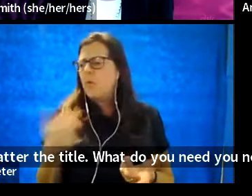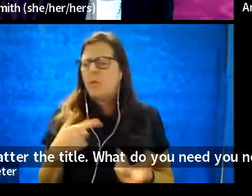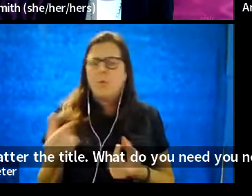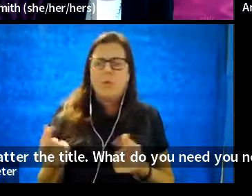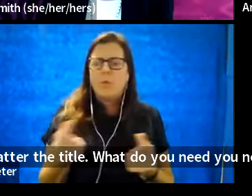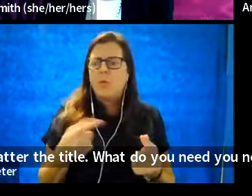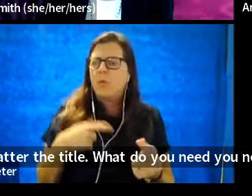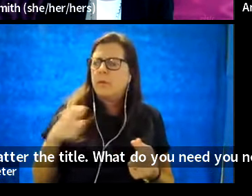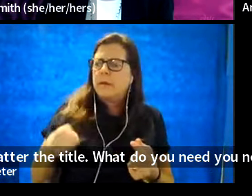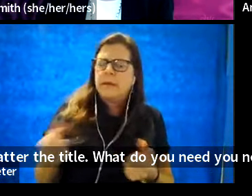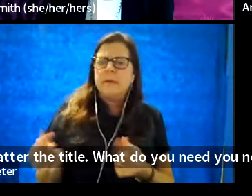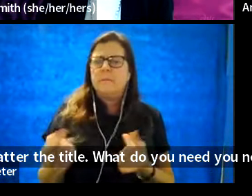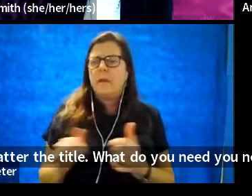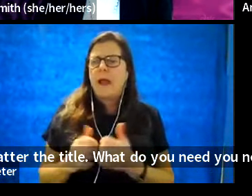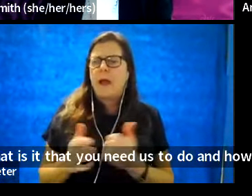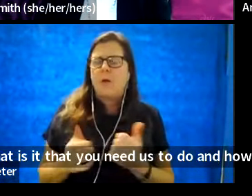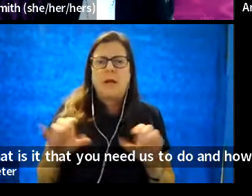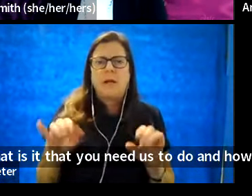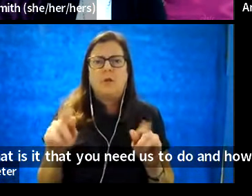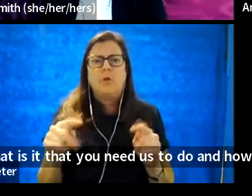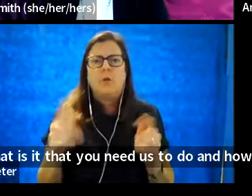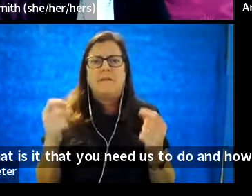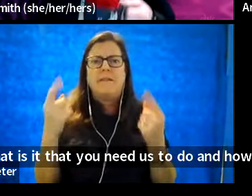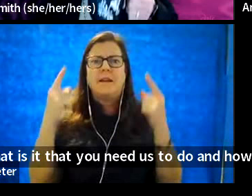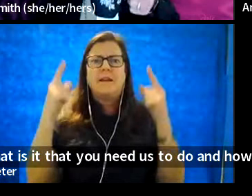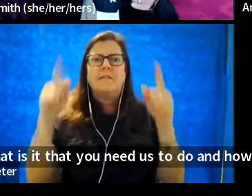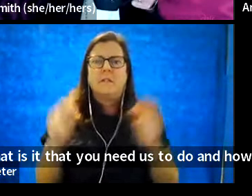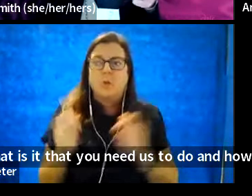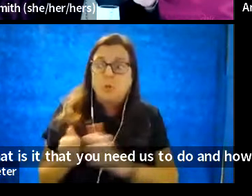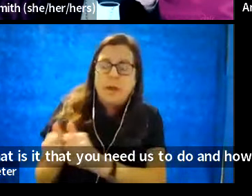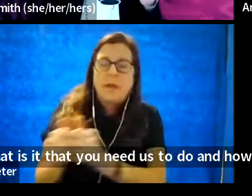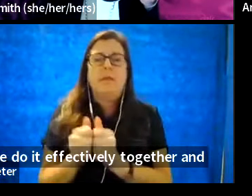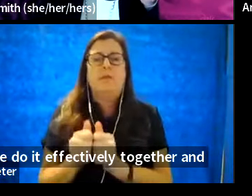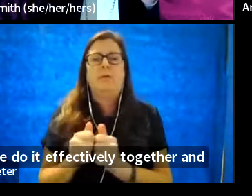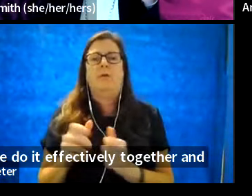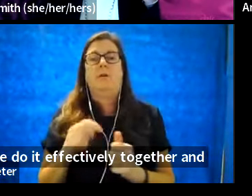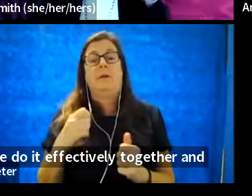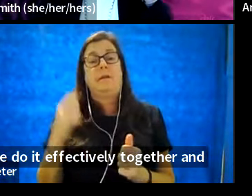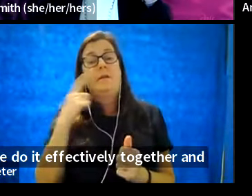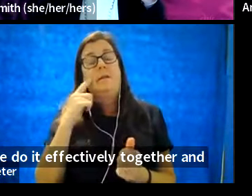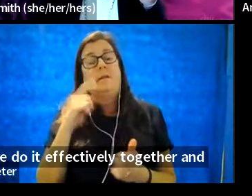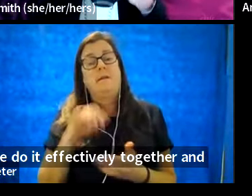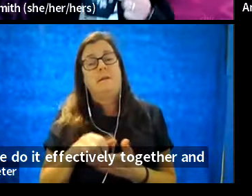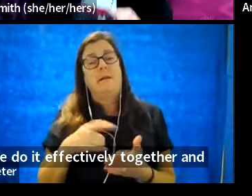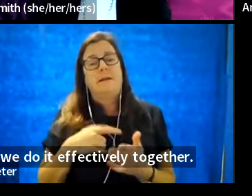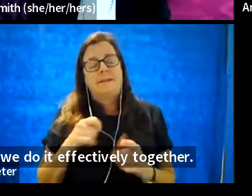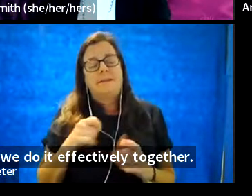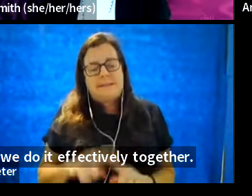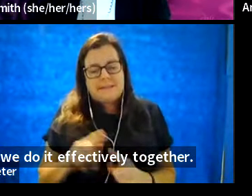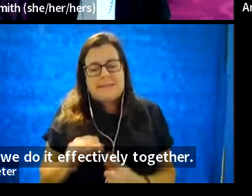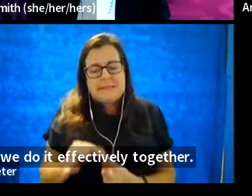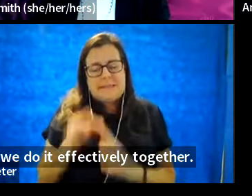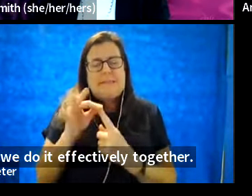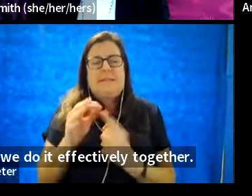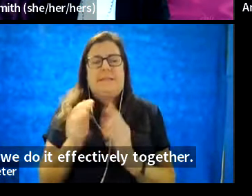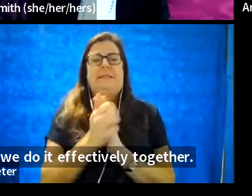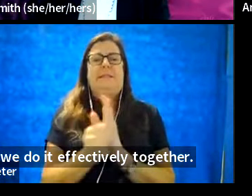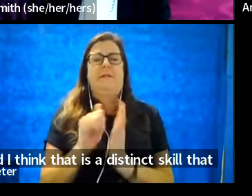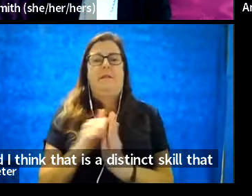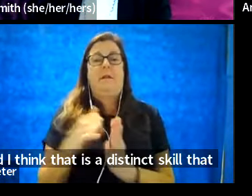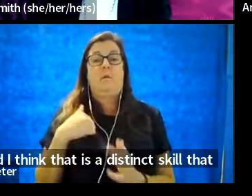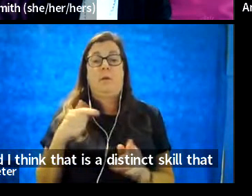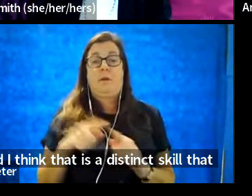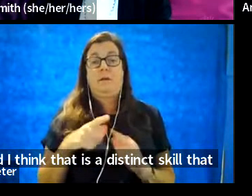need us to do? And how do we do it effectively together? And I think that is a distinct skill that we as women